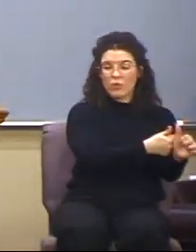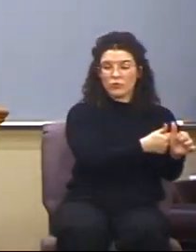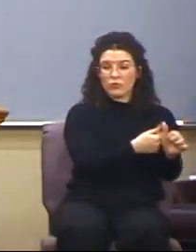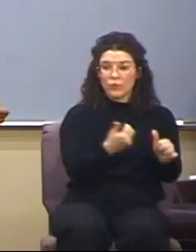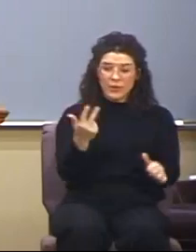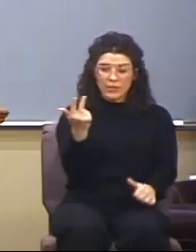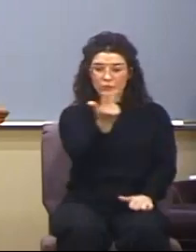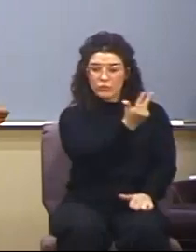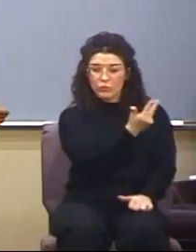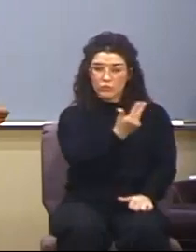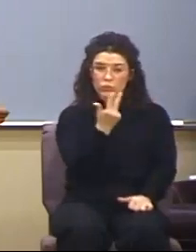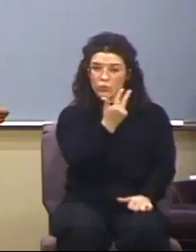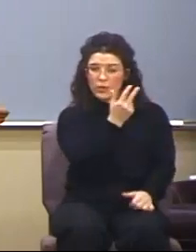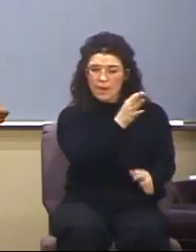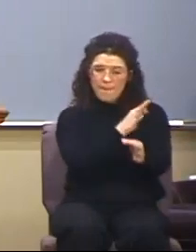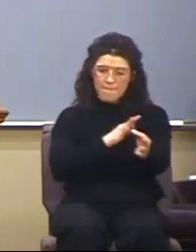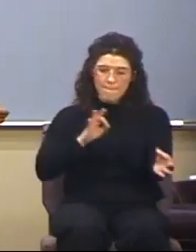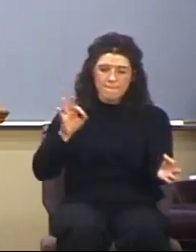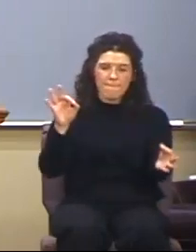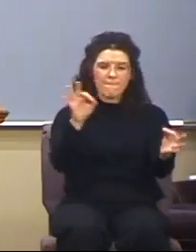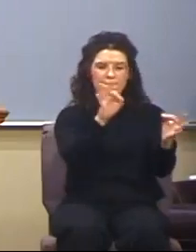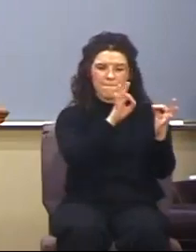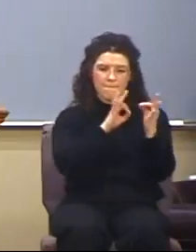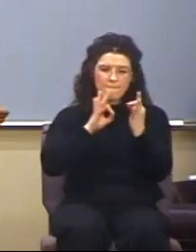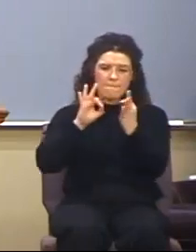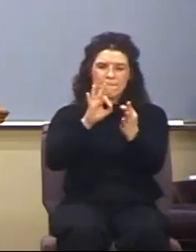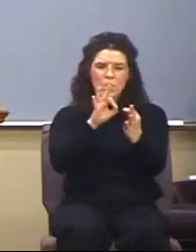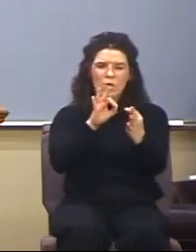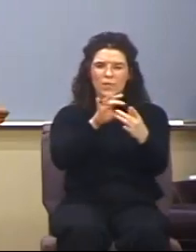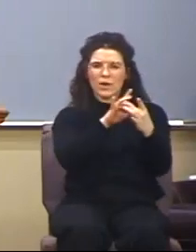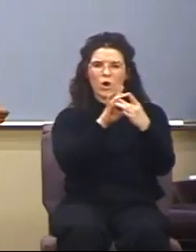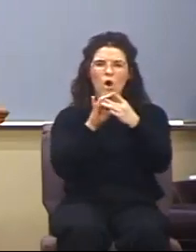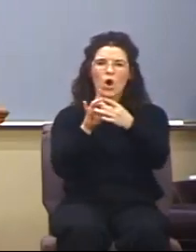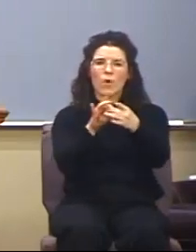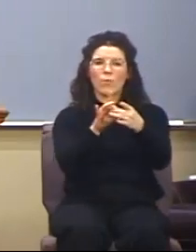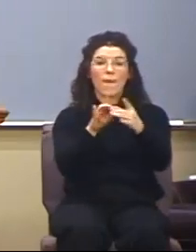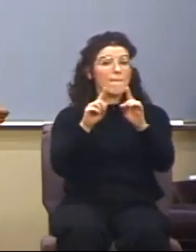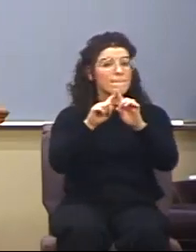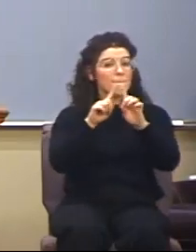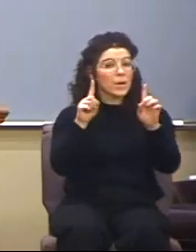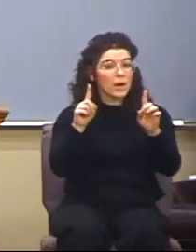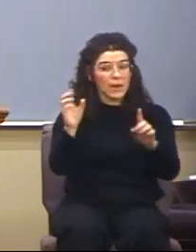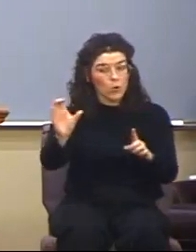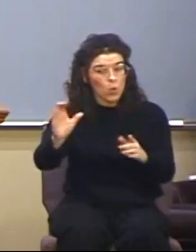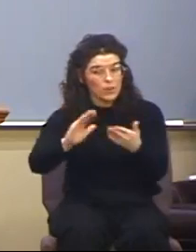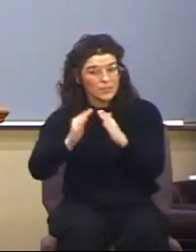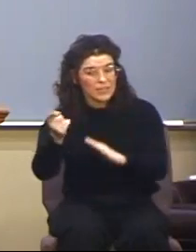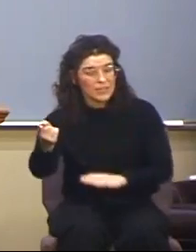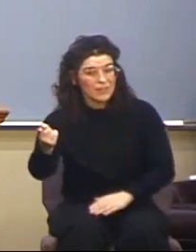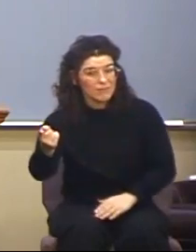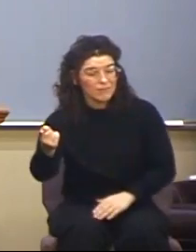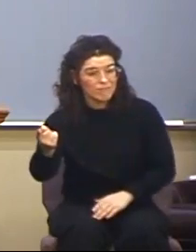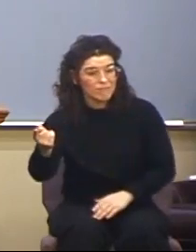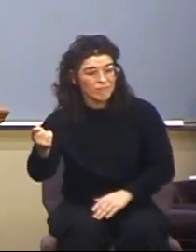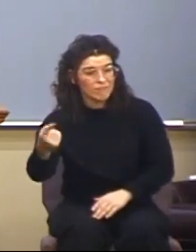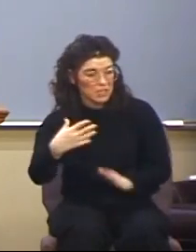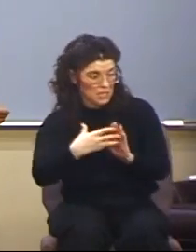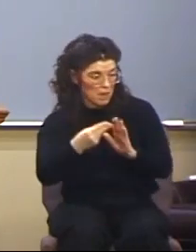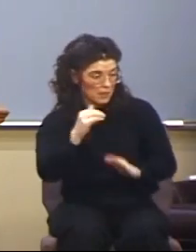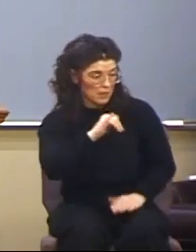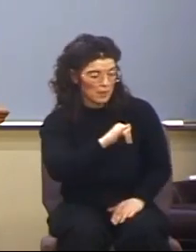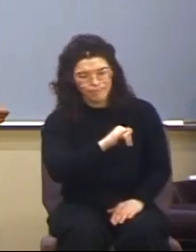perfect harmony. At Corinth, everything is confusion. You don't have people